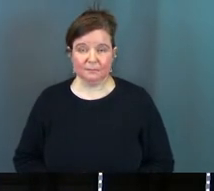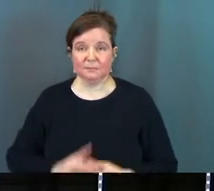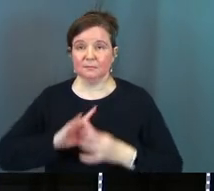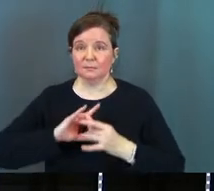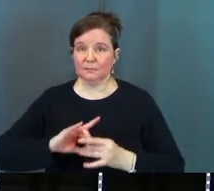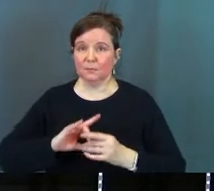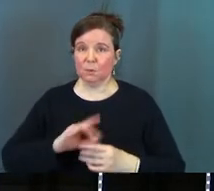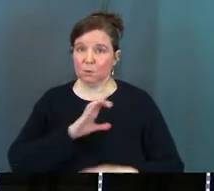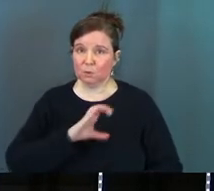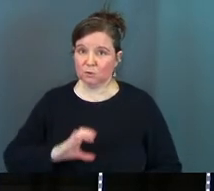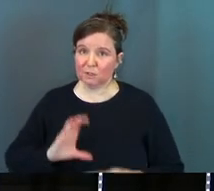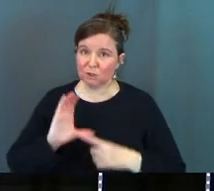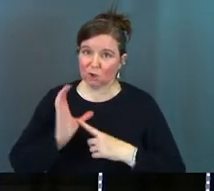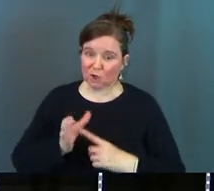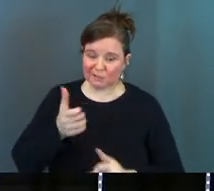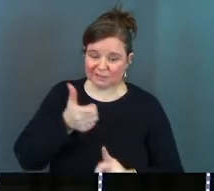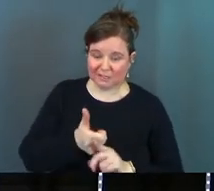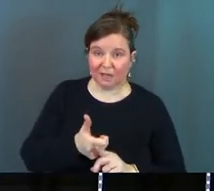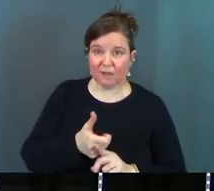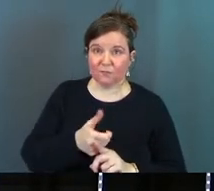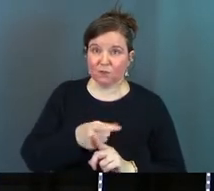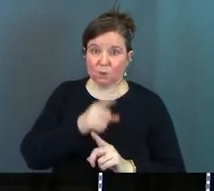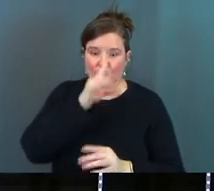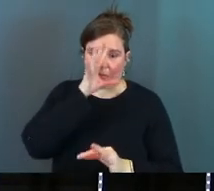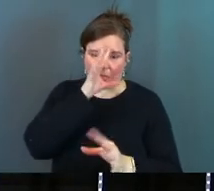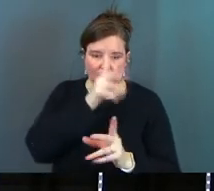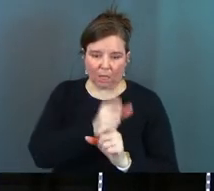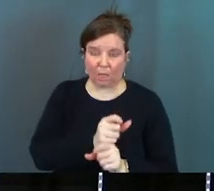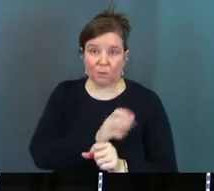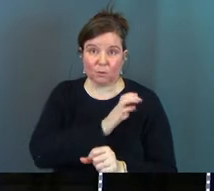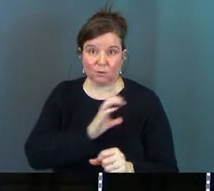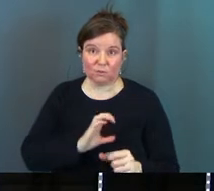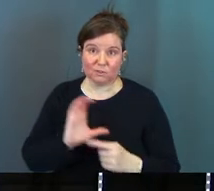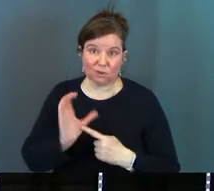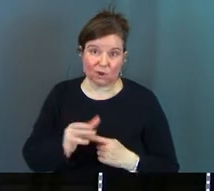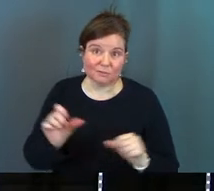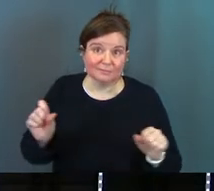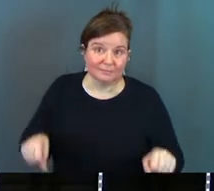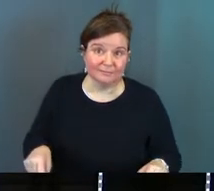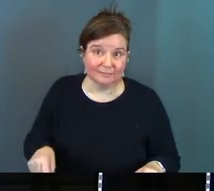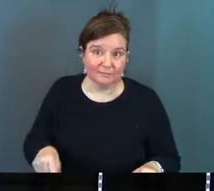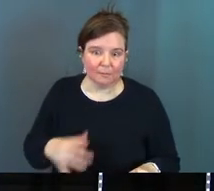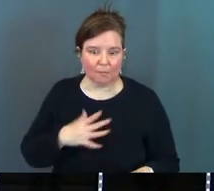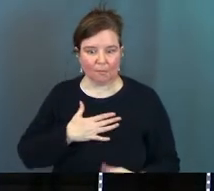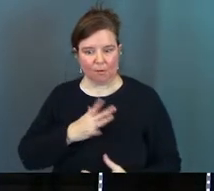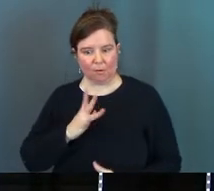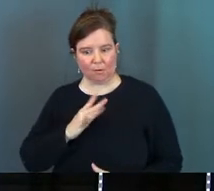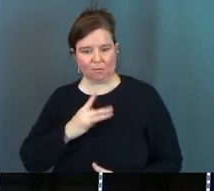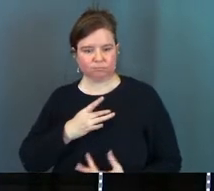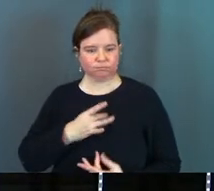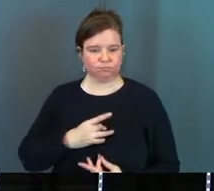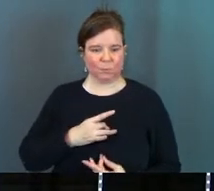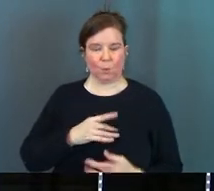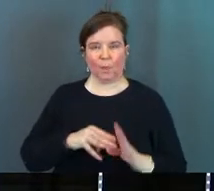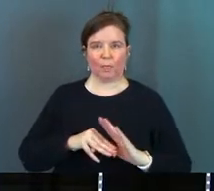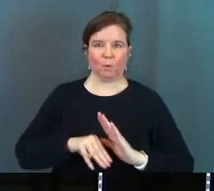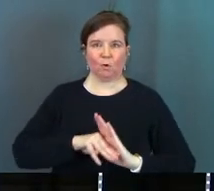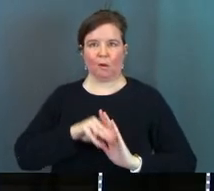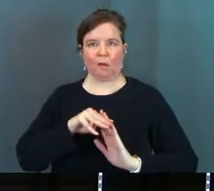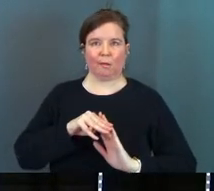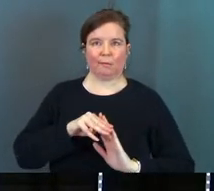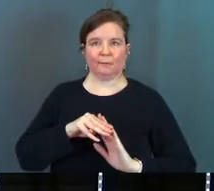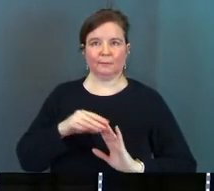relationship with Christian culture you can fall in love with Christian culture did you know that you can fall in love with the morality